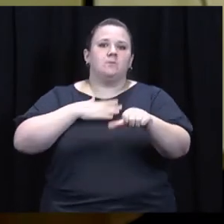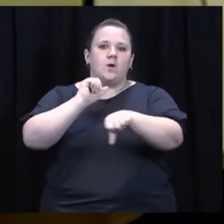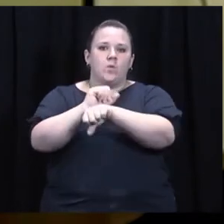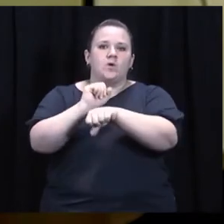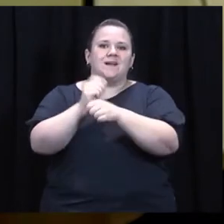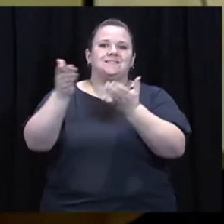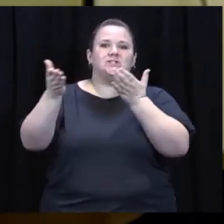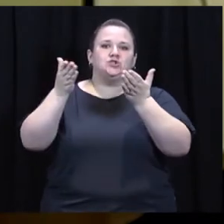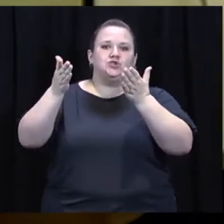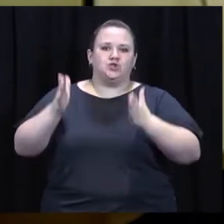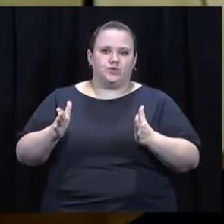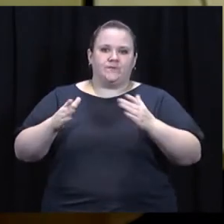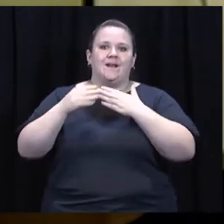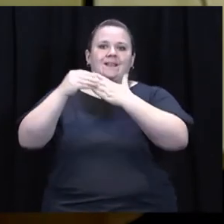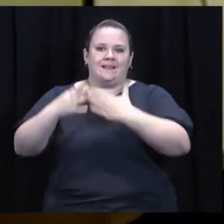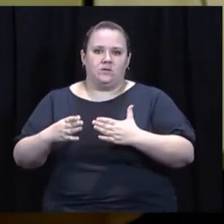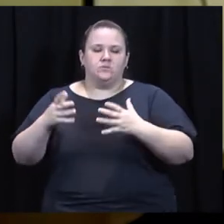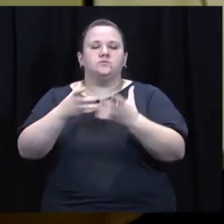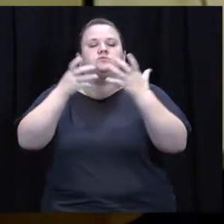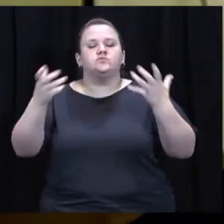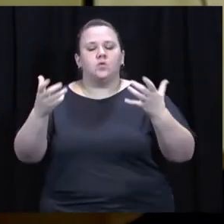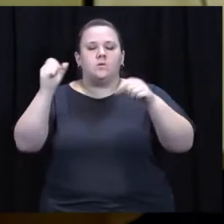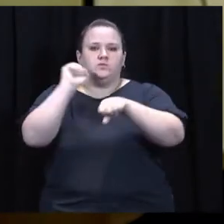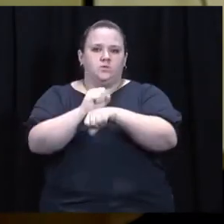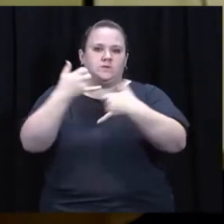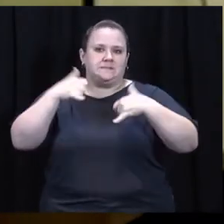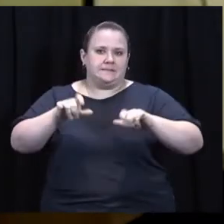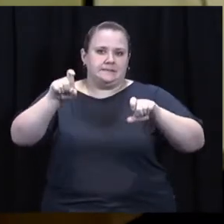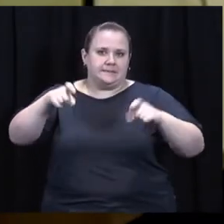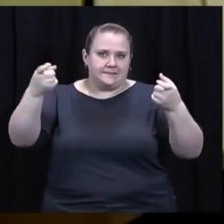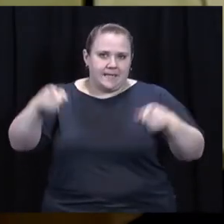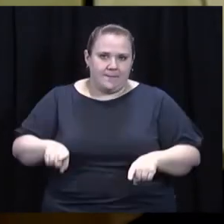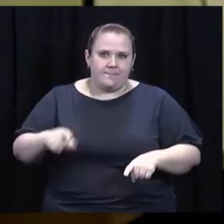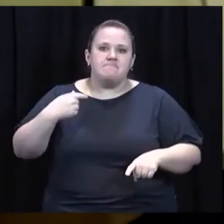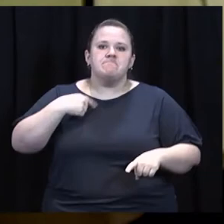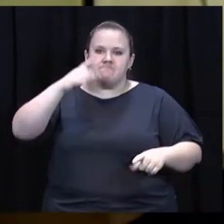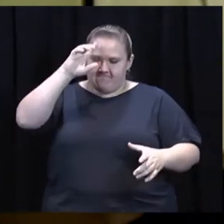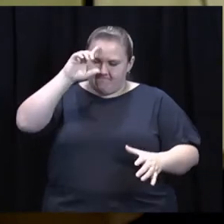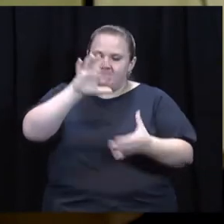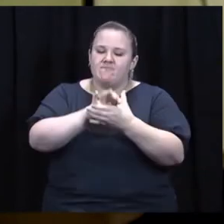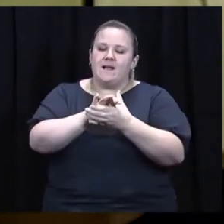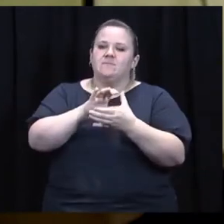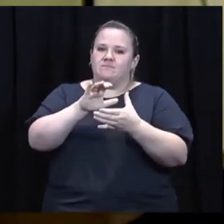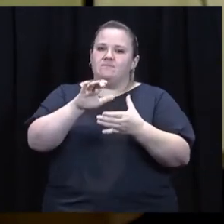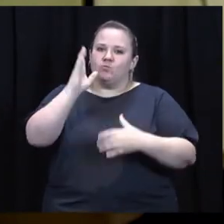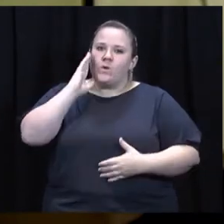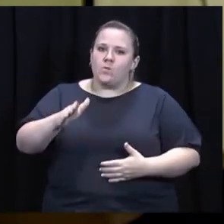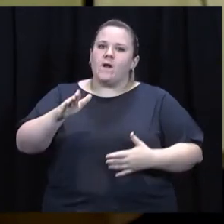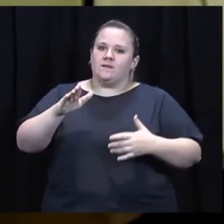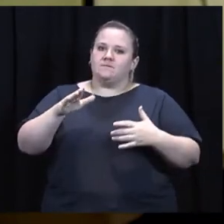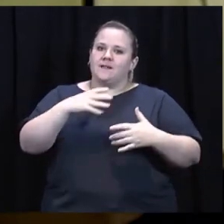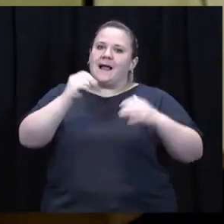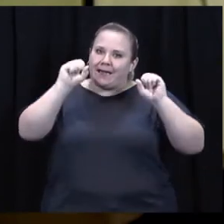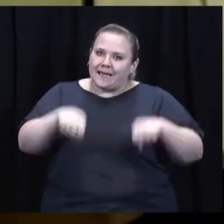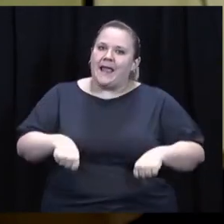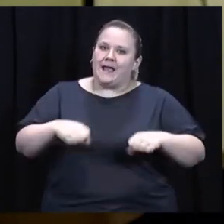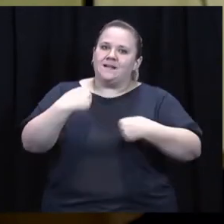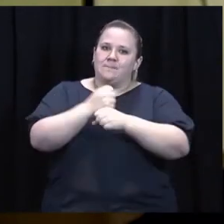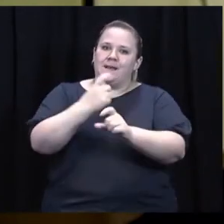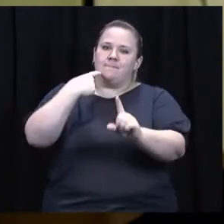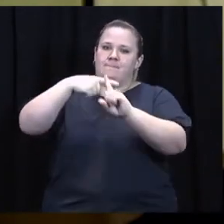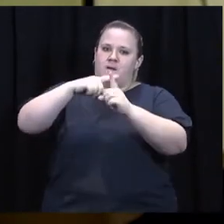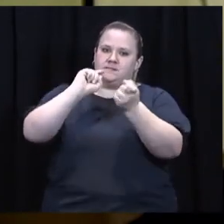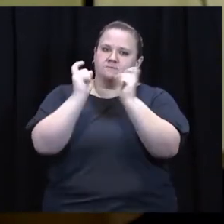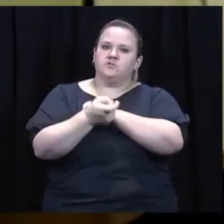continue my work as a servant leader. There's so much more work to be done and I have faith that together we can and together we will